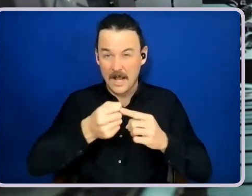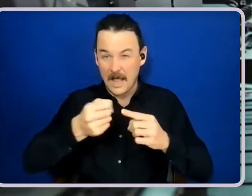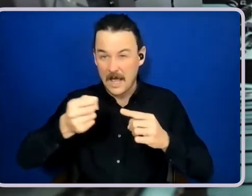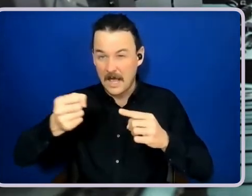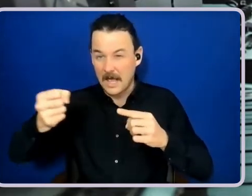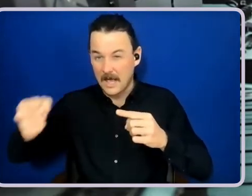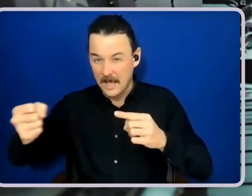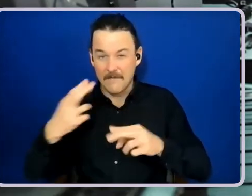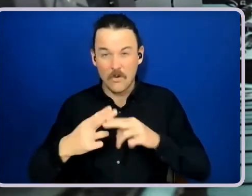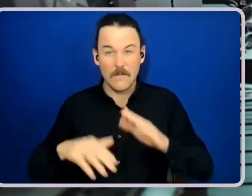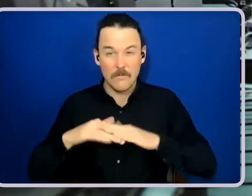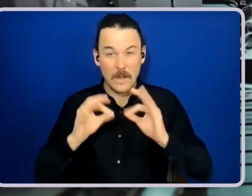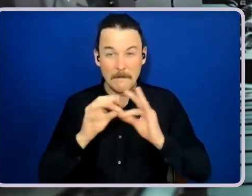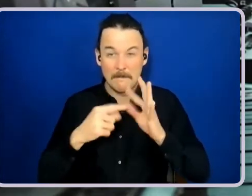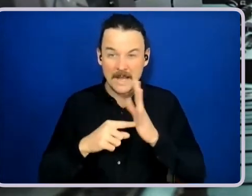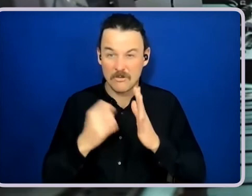So all the way to the fourth beat.